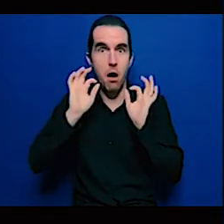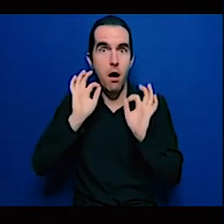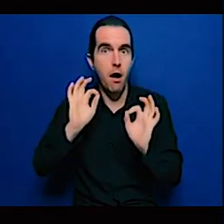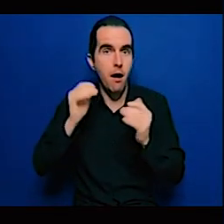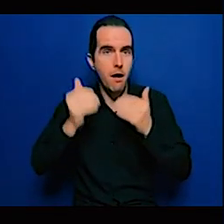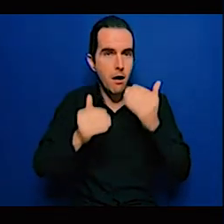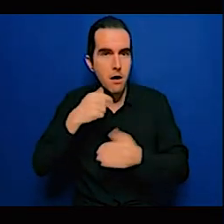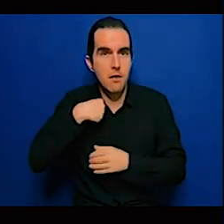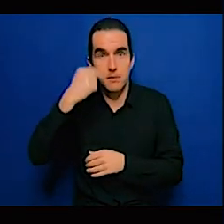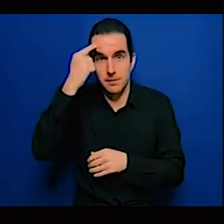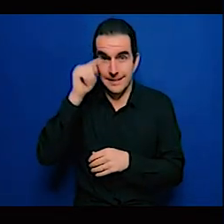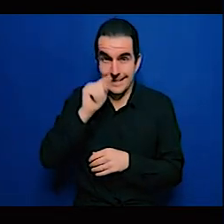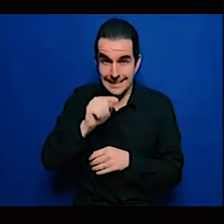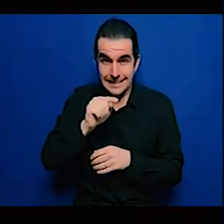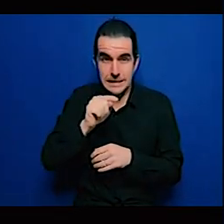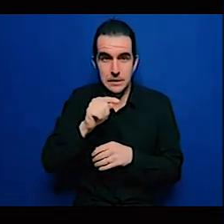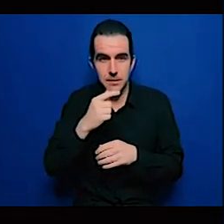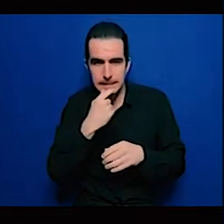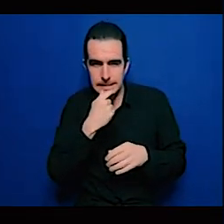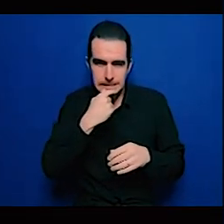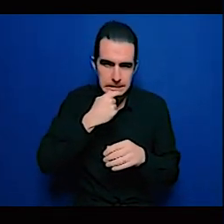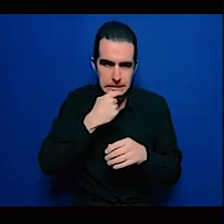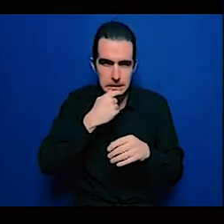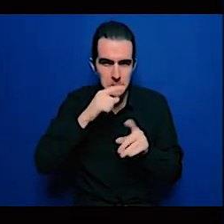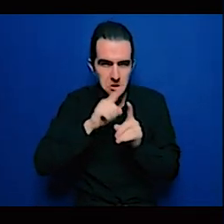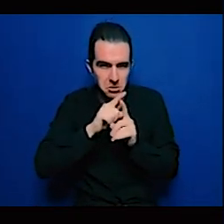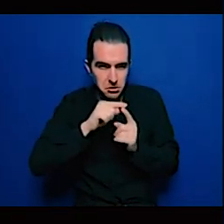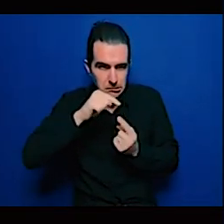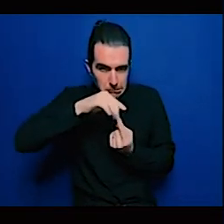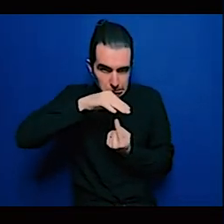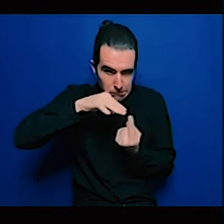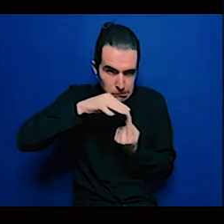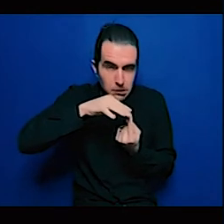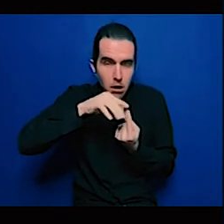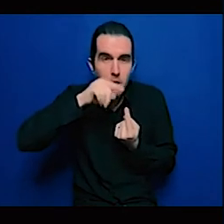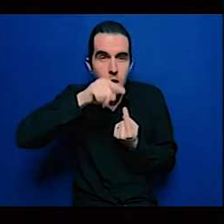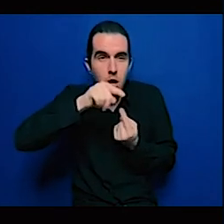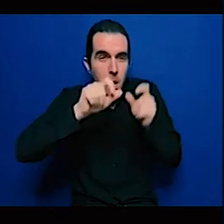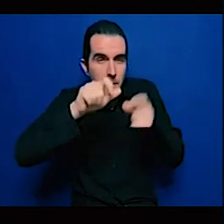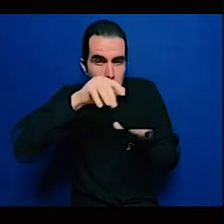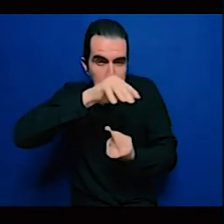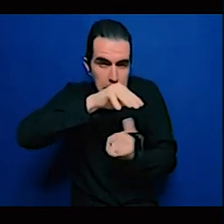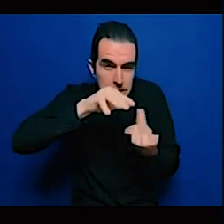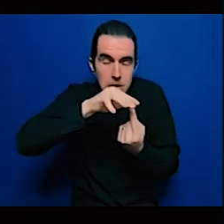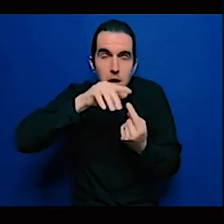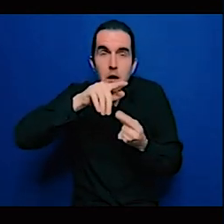could be taken like progressive elimination of wood for fuel